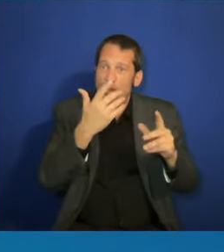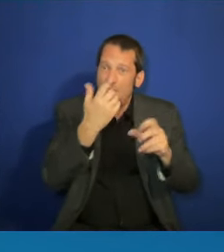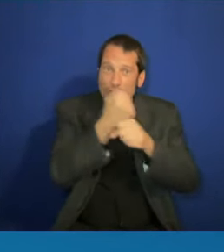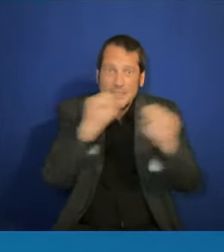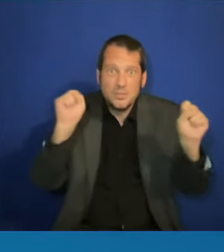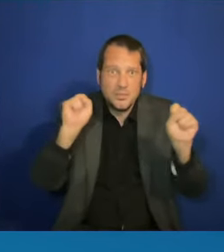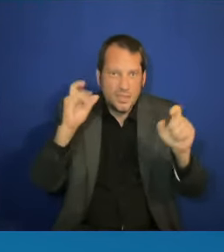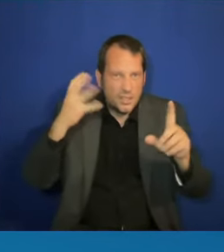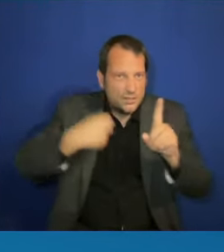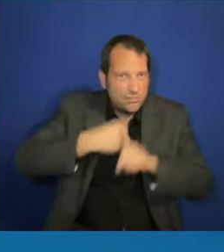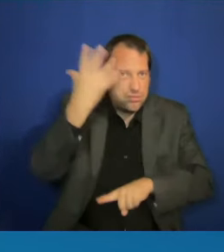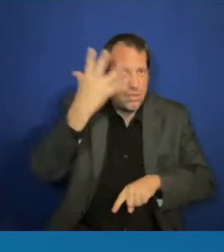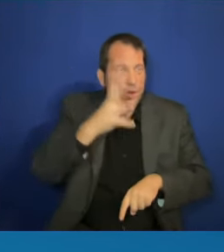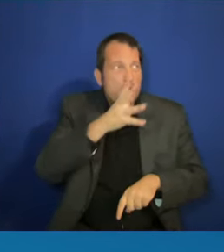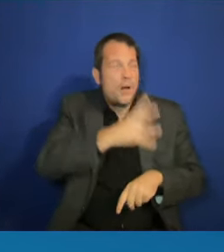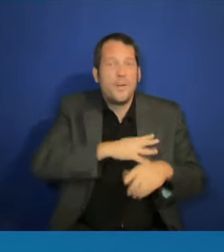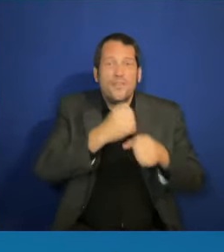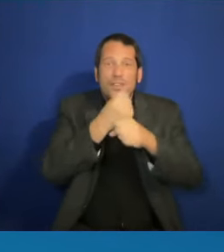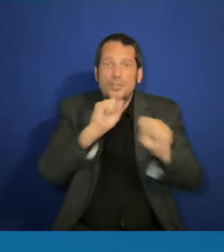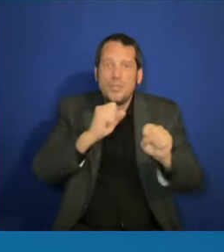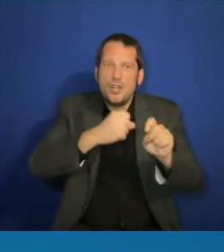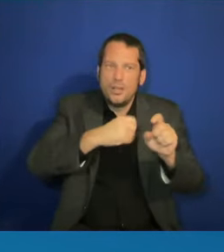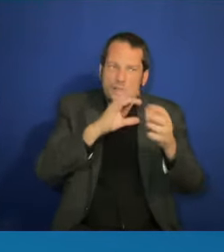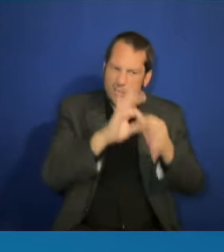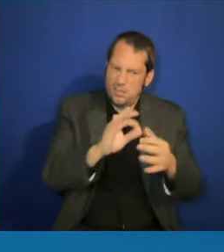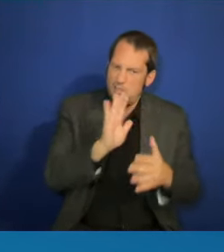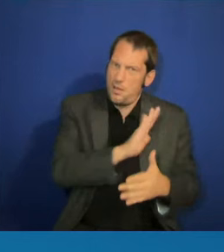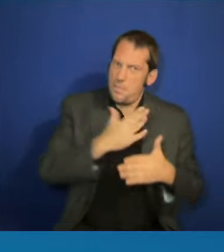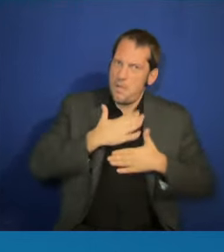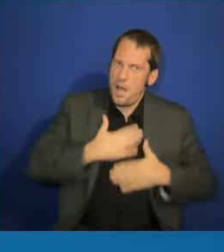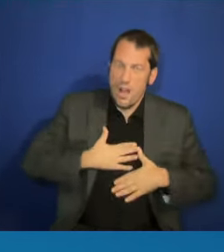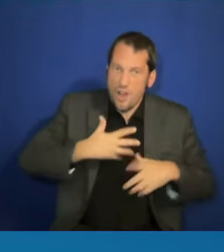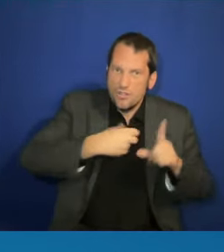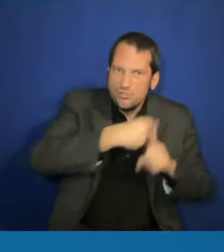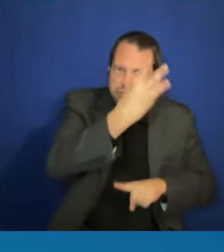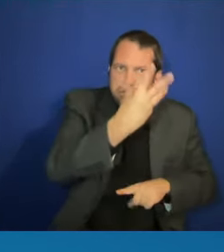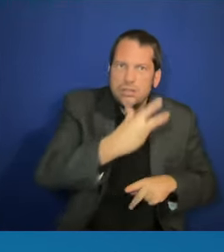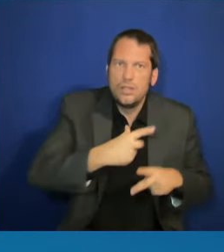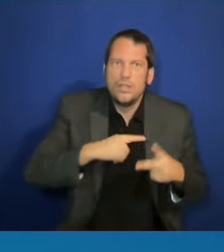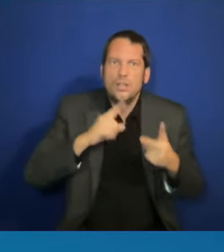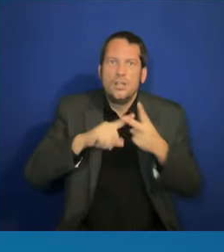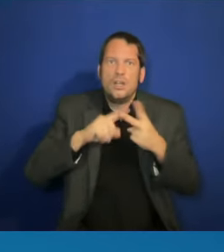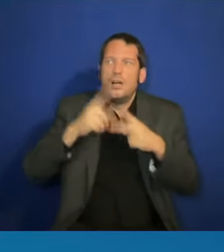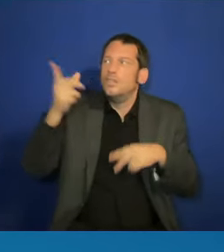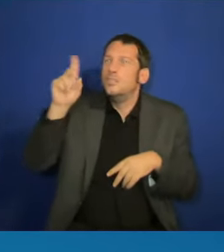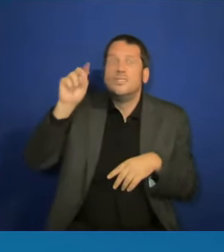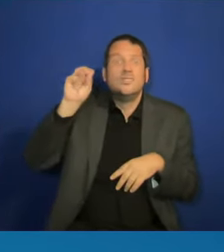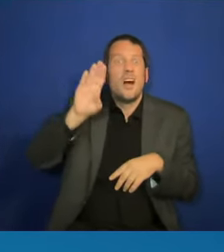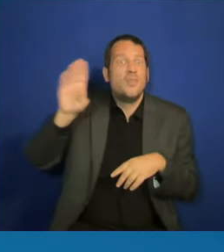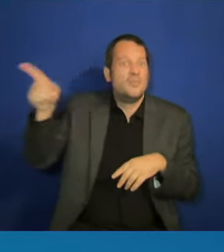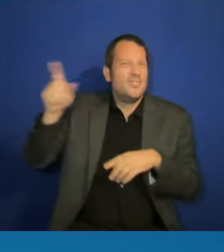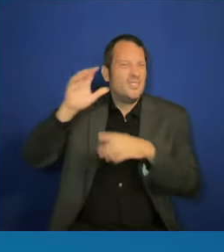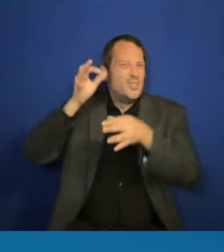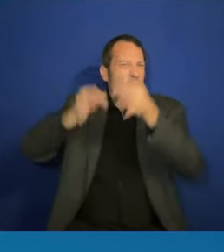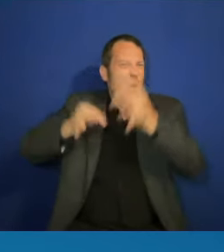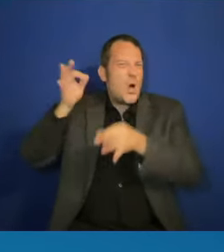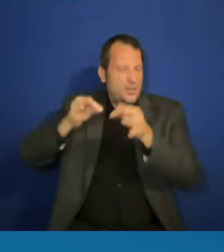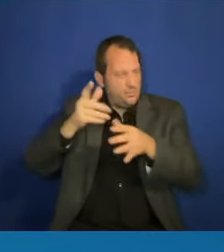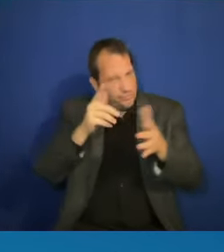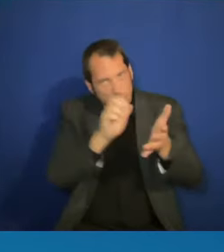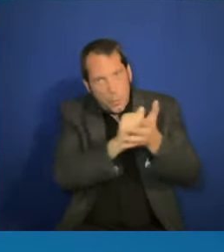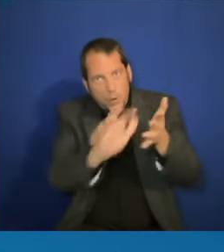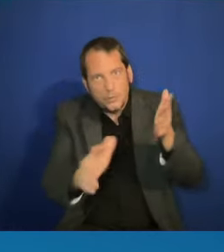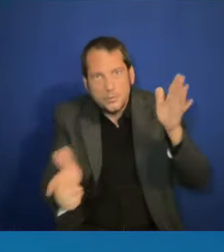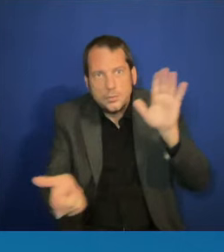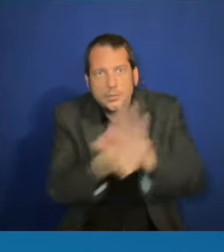abortion bans, what's the administration doing to protect women's health and reproductive rights? So, let's start